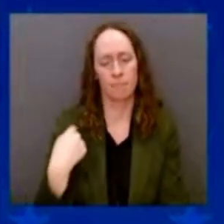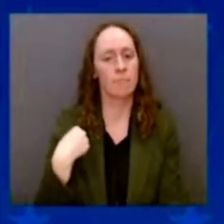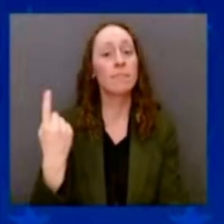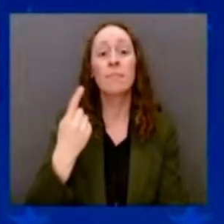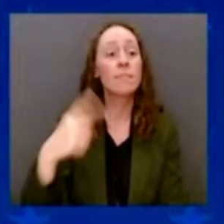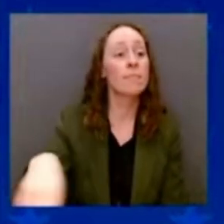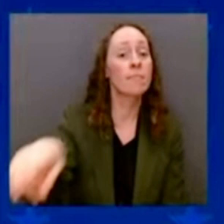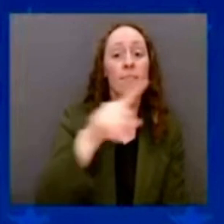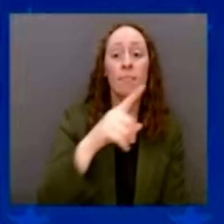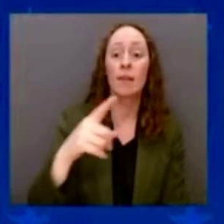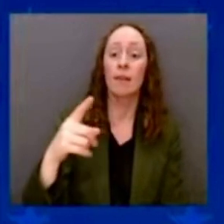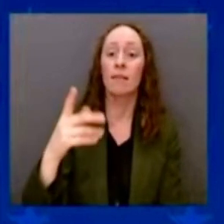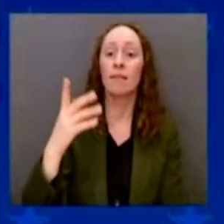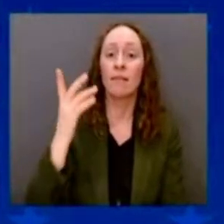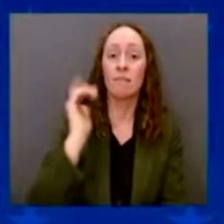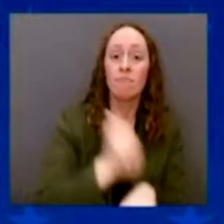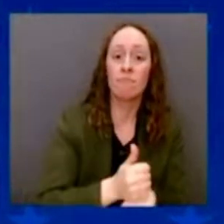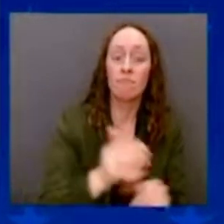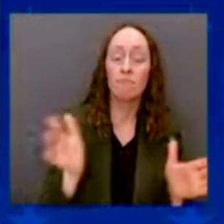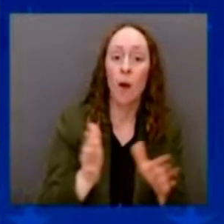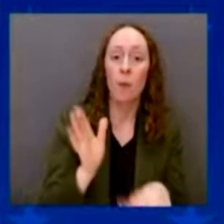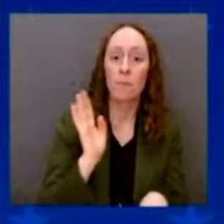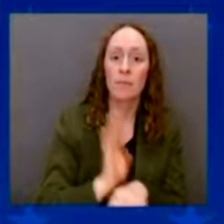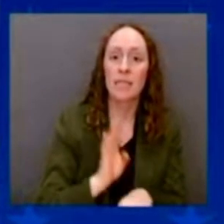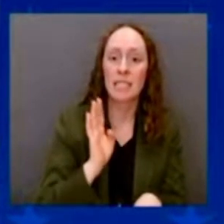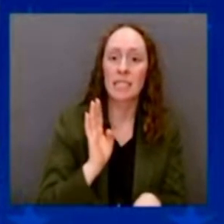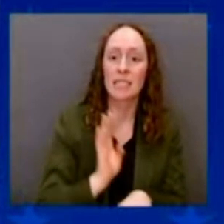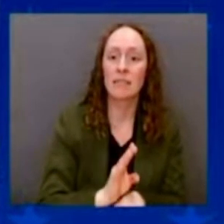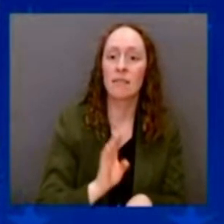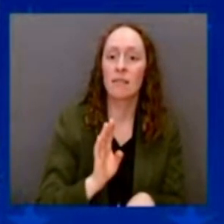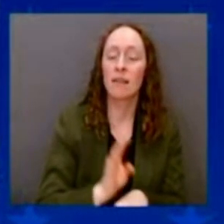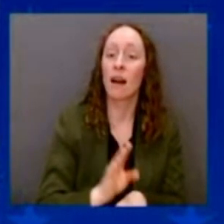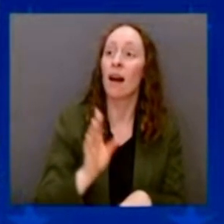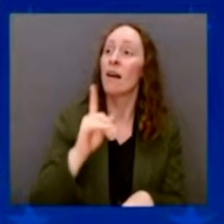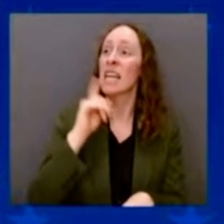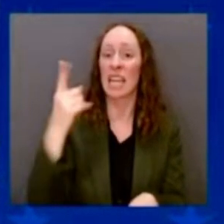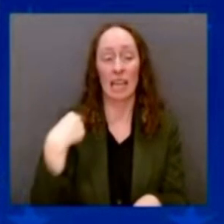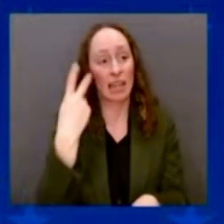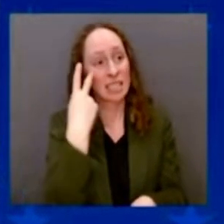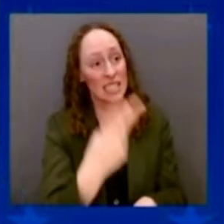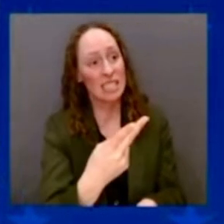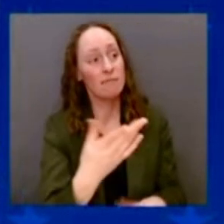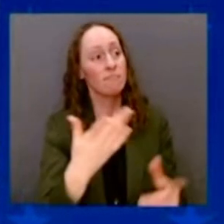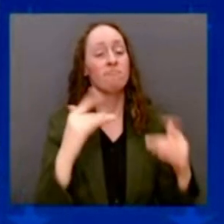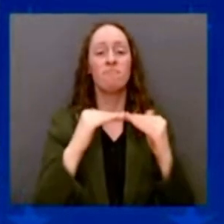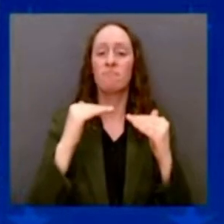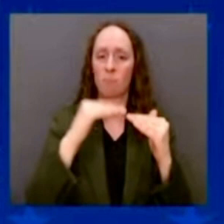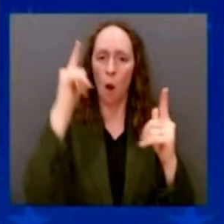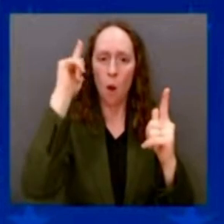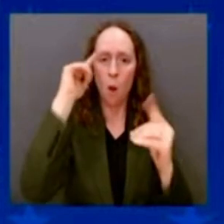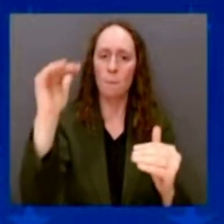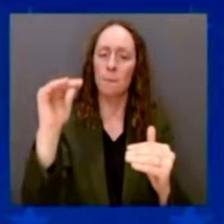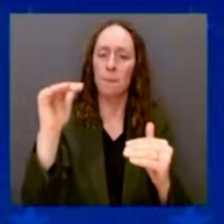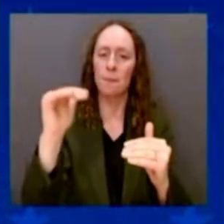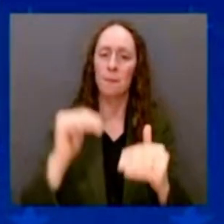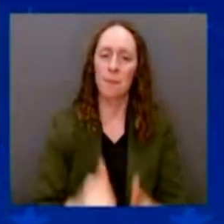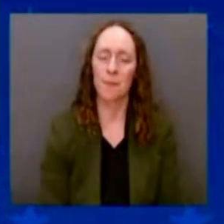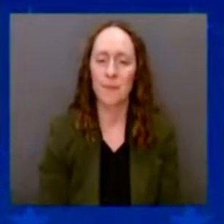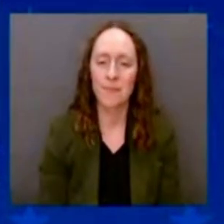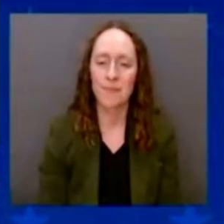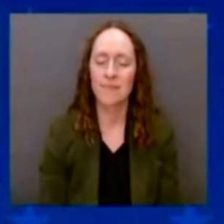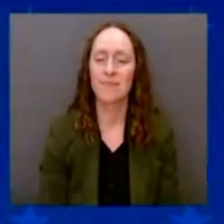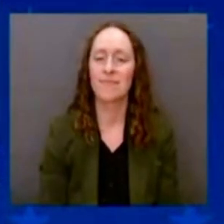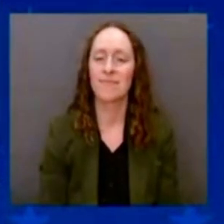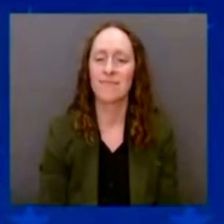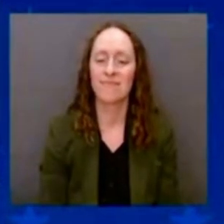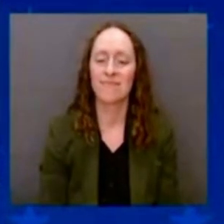It's about hope. In the last several decades, corporate America spent — things began to change. I come from the corporate